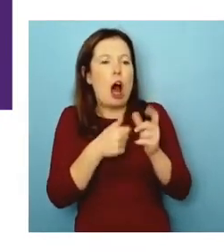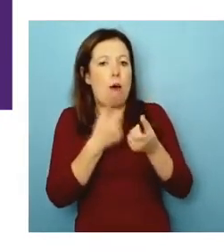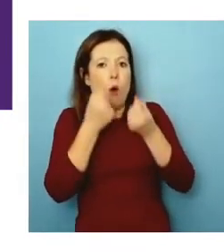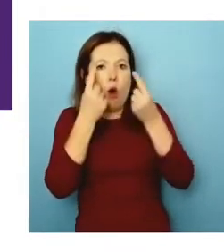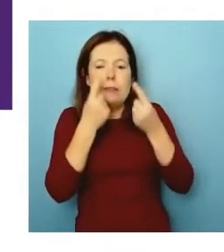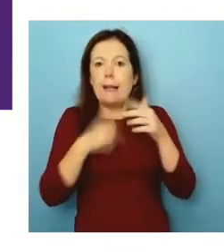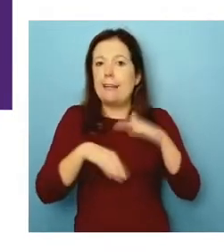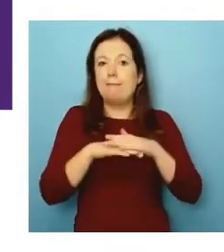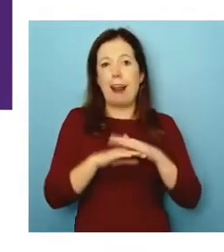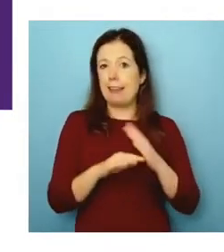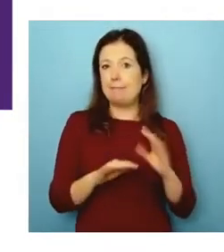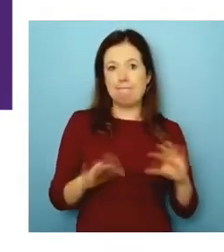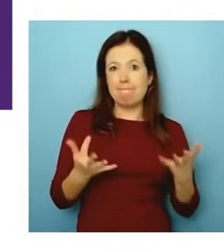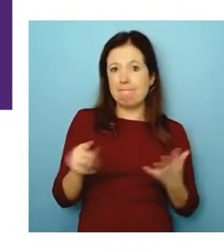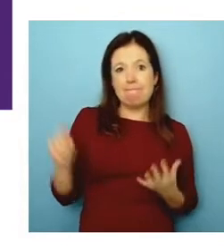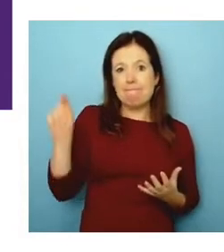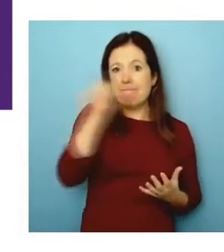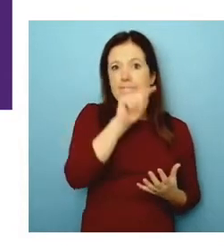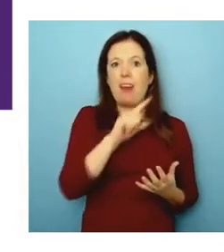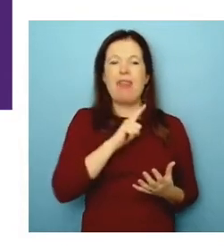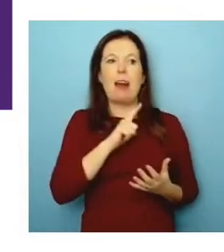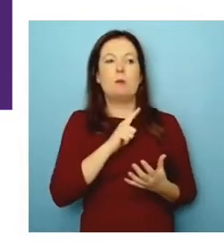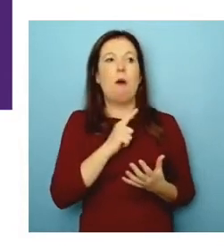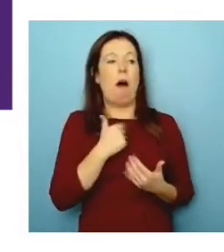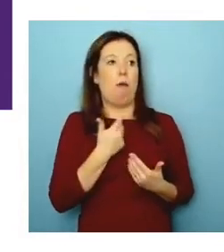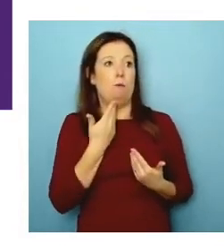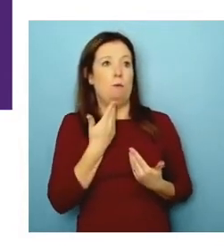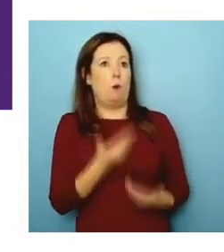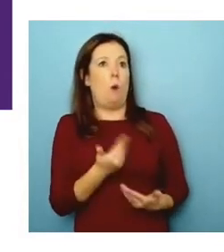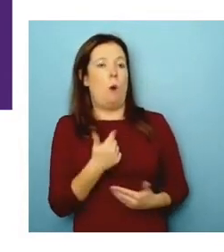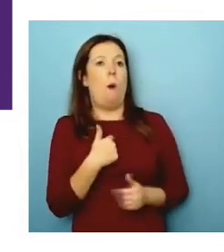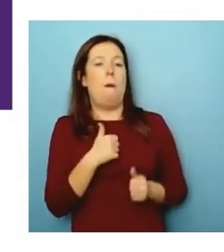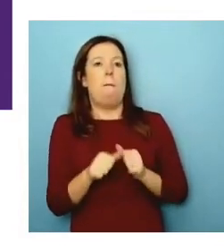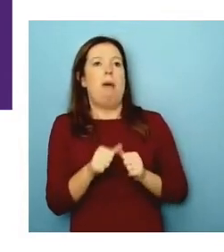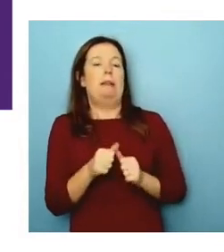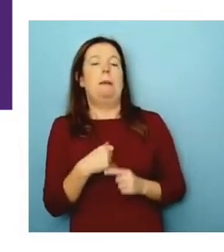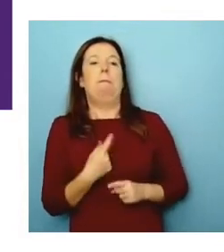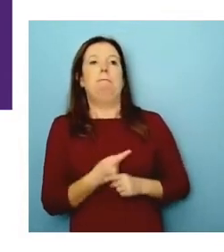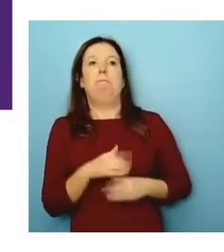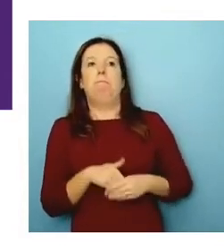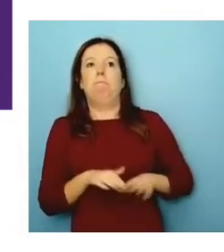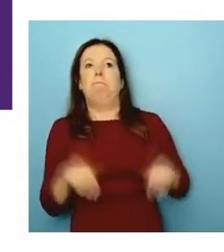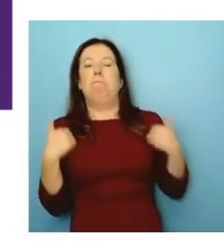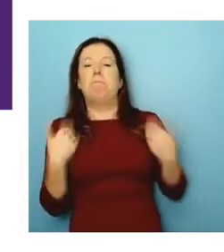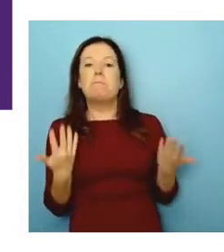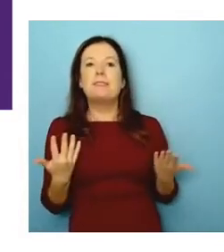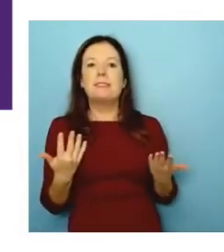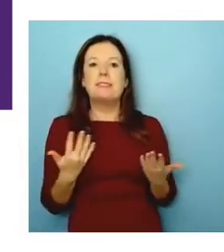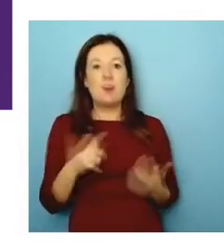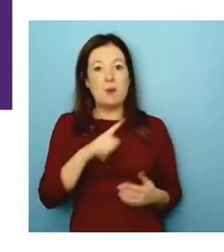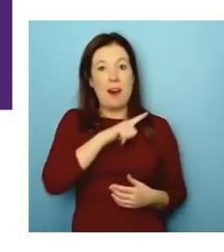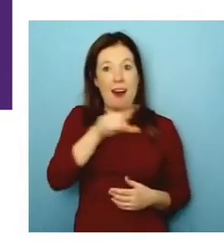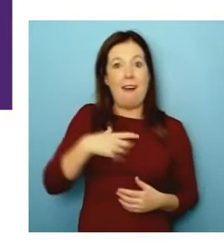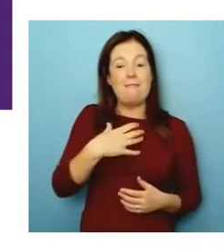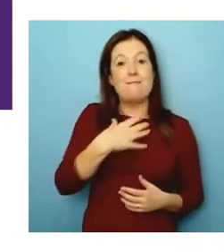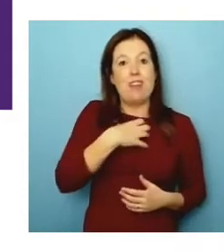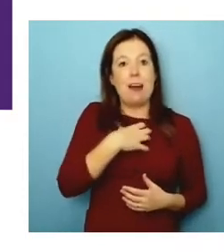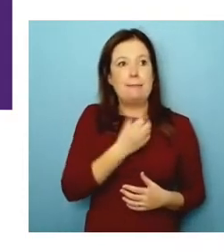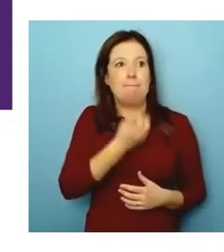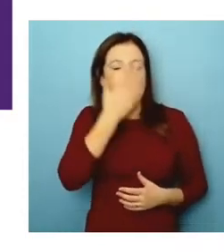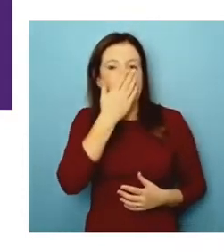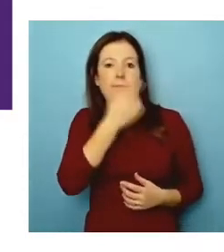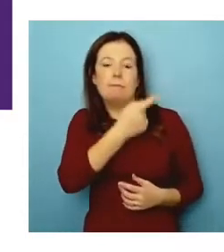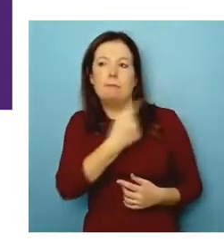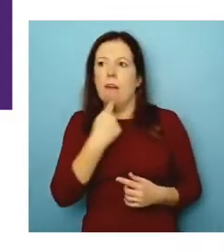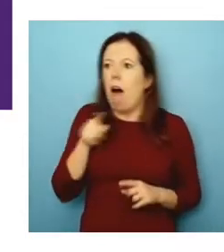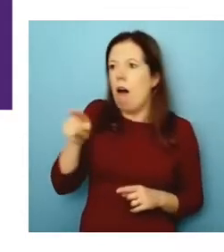So they don't, they don't want to talk about it because there's something about being called out or something you don't know what is. Um, so it's also our job to make sure that we are putting